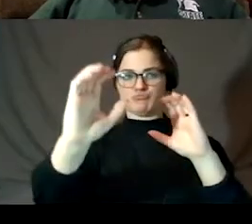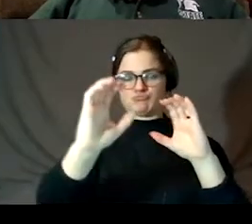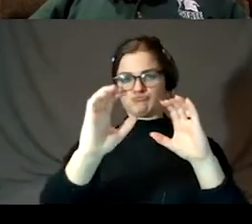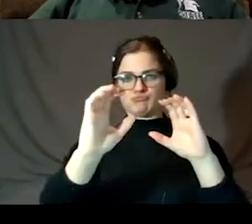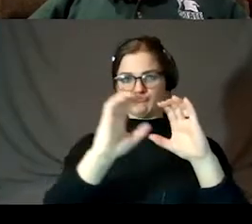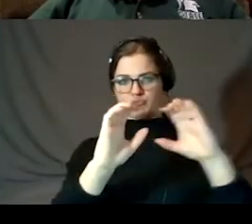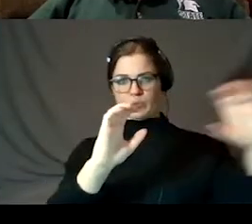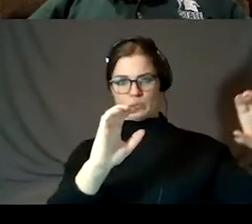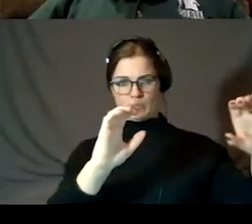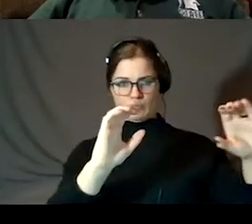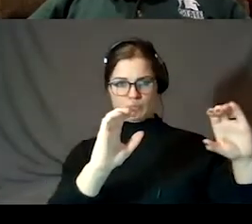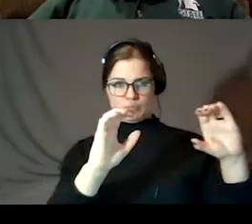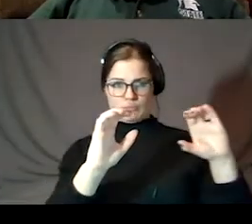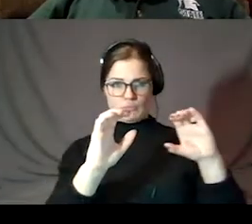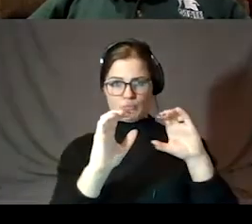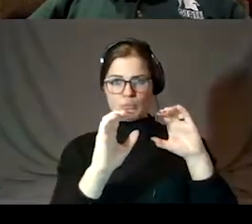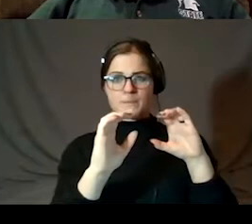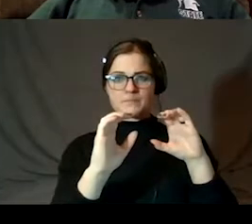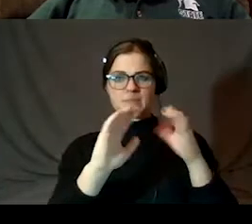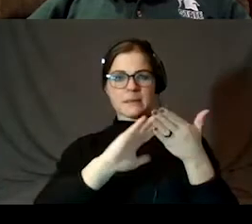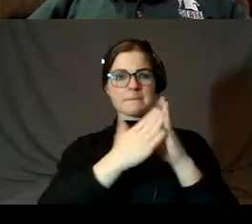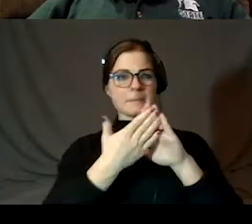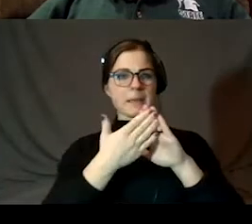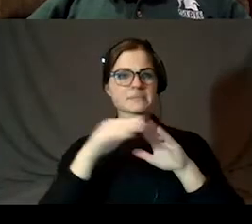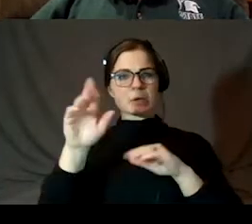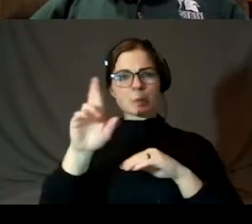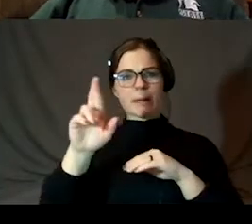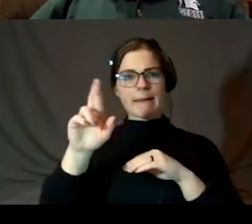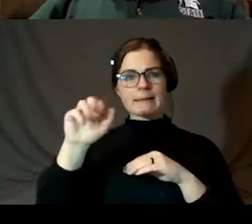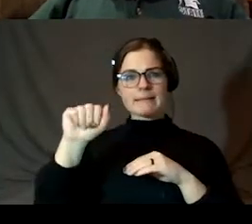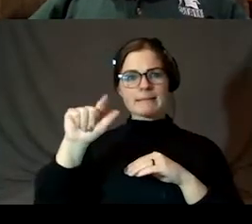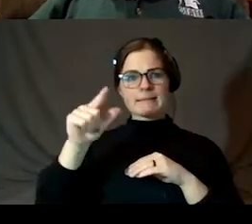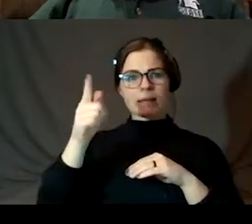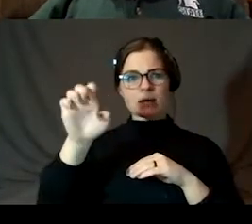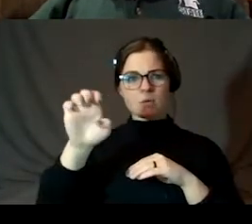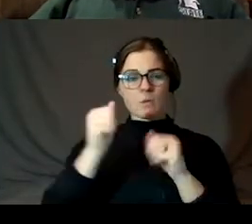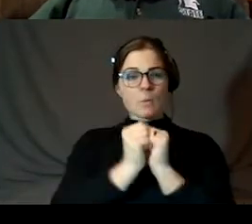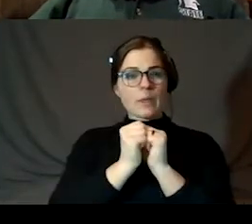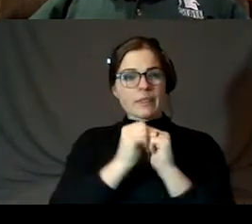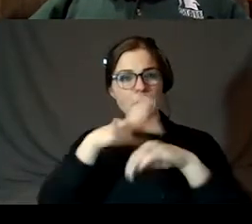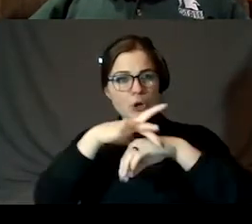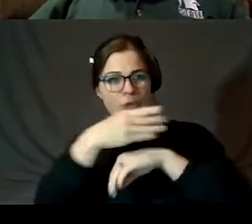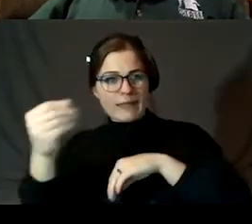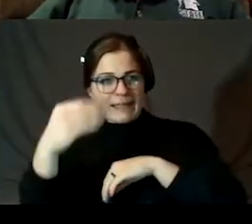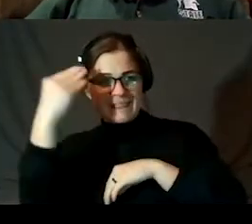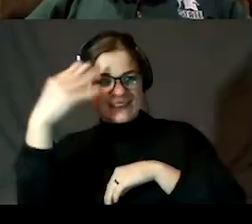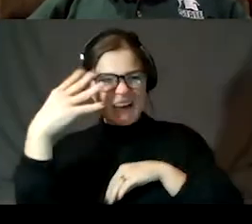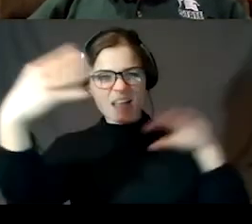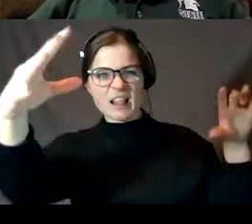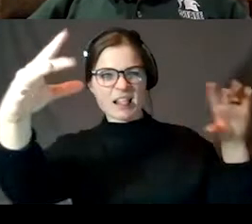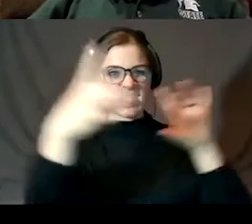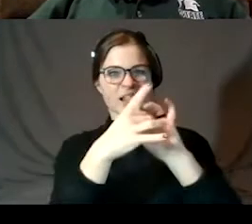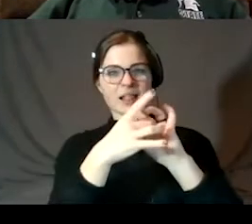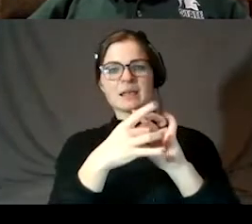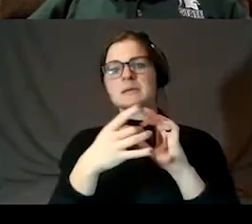quadrature, which is where it forms the right angle with the Earth and the sun moving away from us, but still the best time to see it for